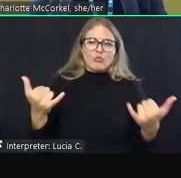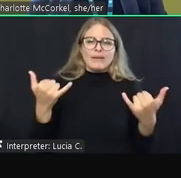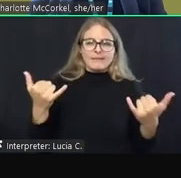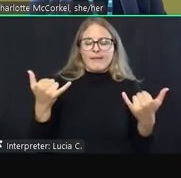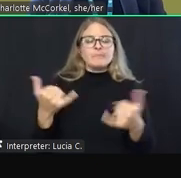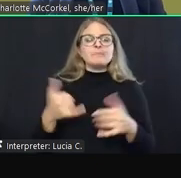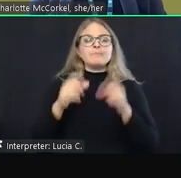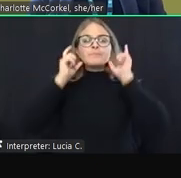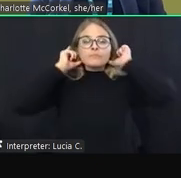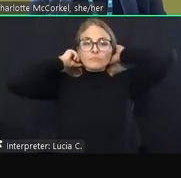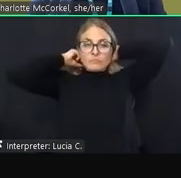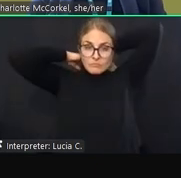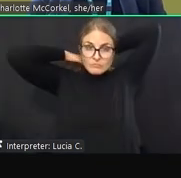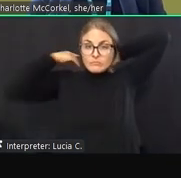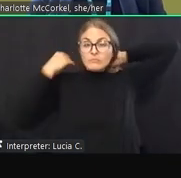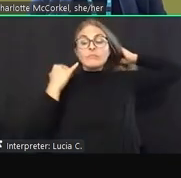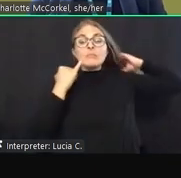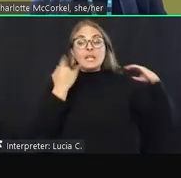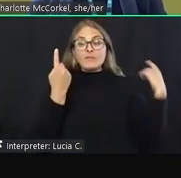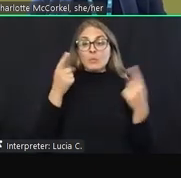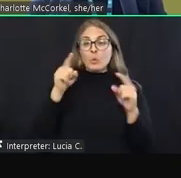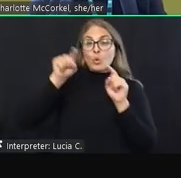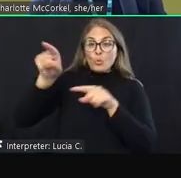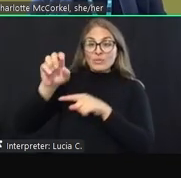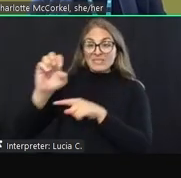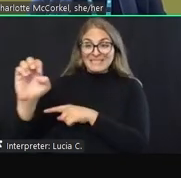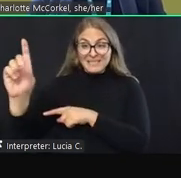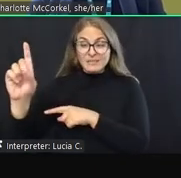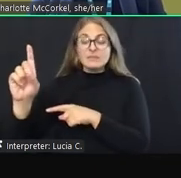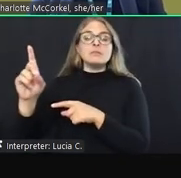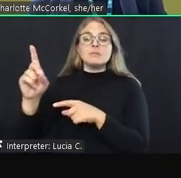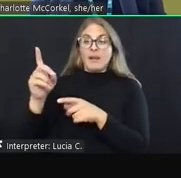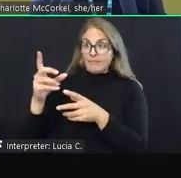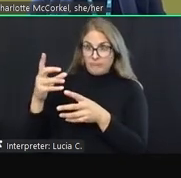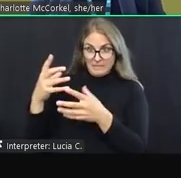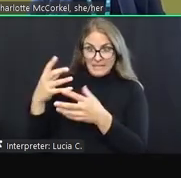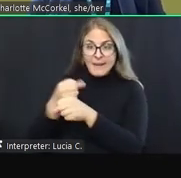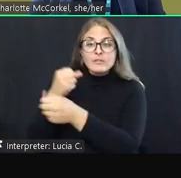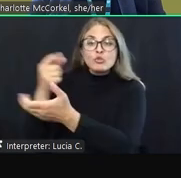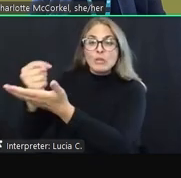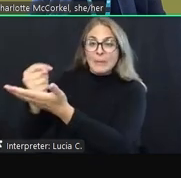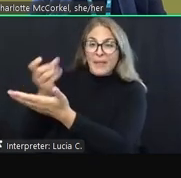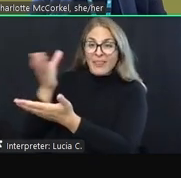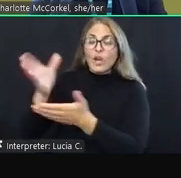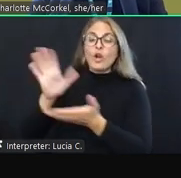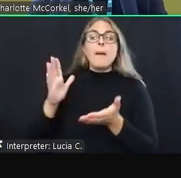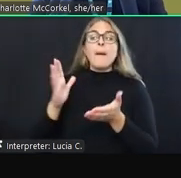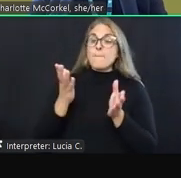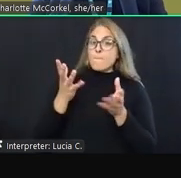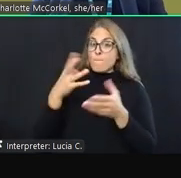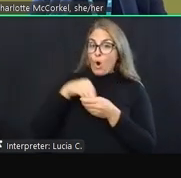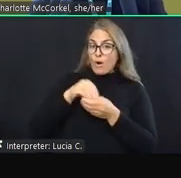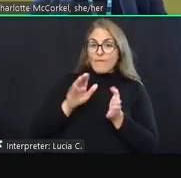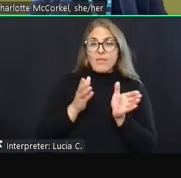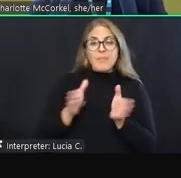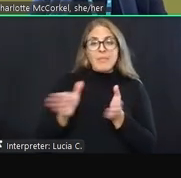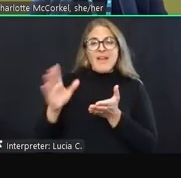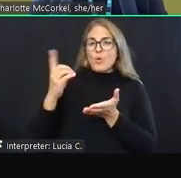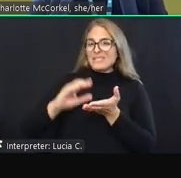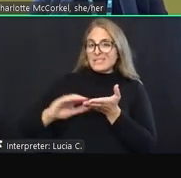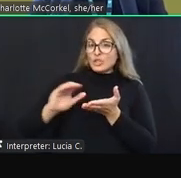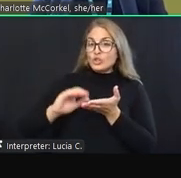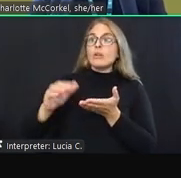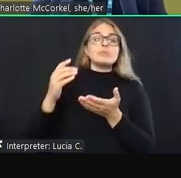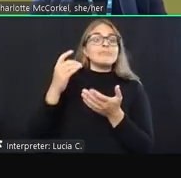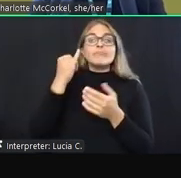It can be that if someone goes to the emergency department and gets treatments there, part of their discharge plan may be that the next time they're